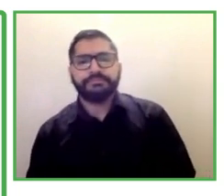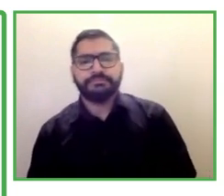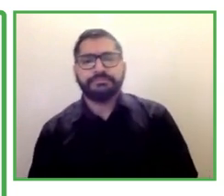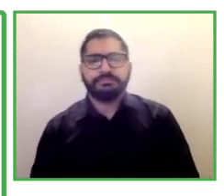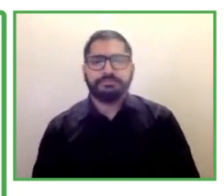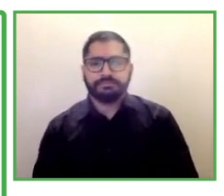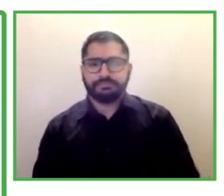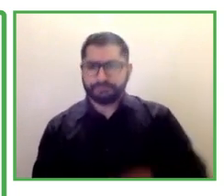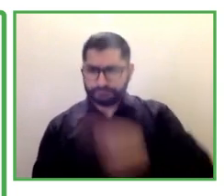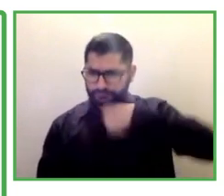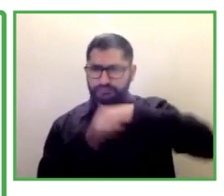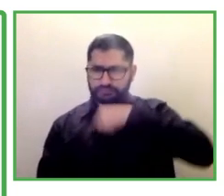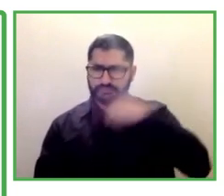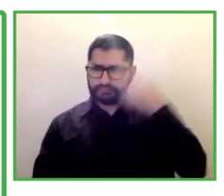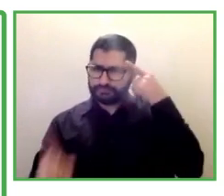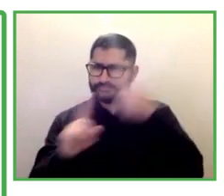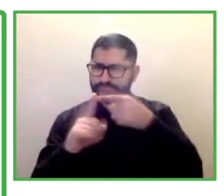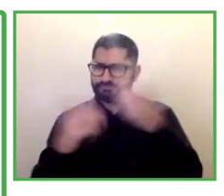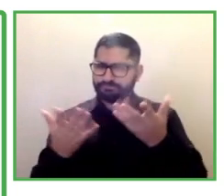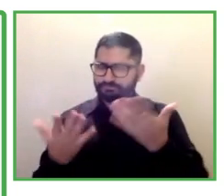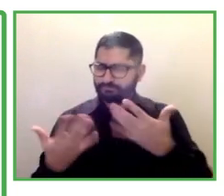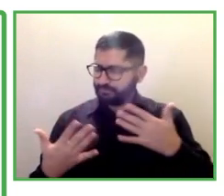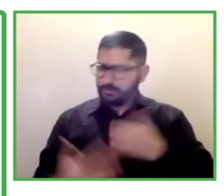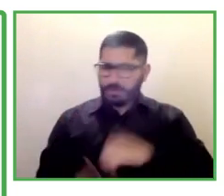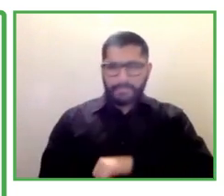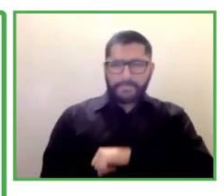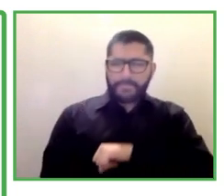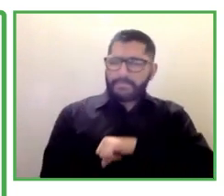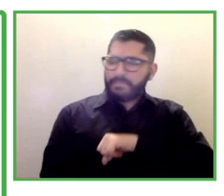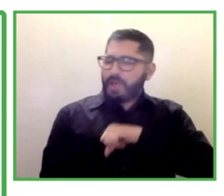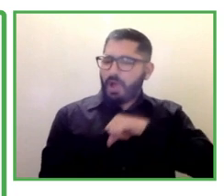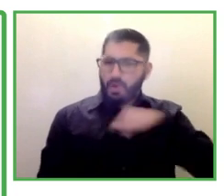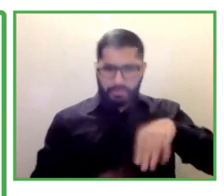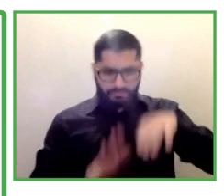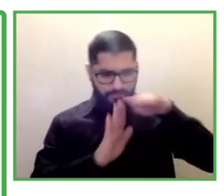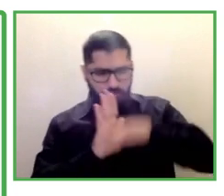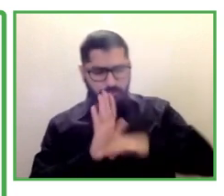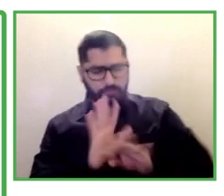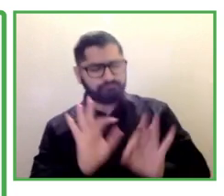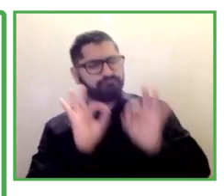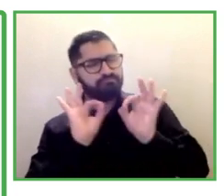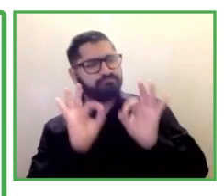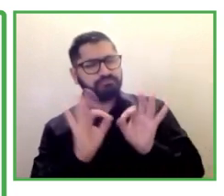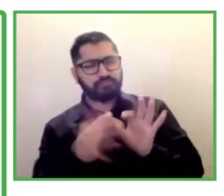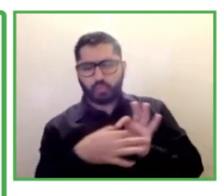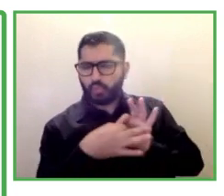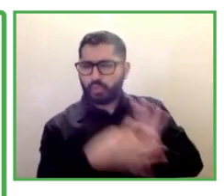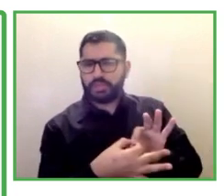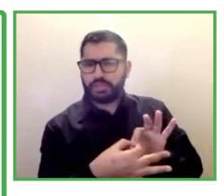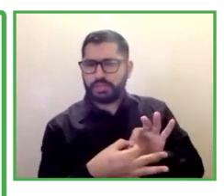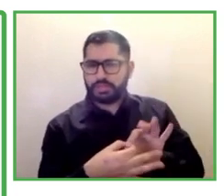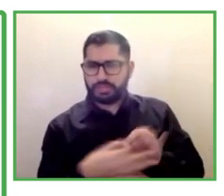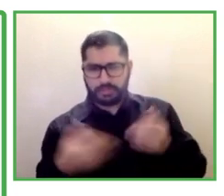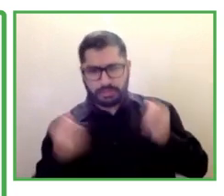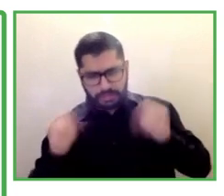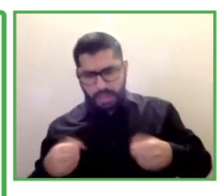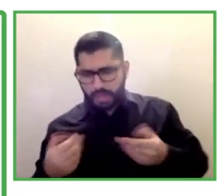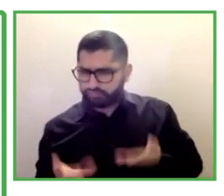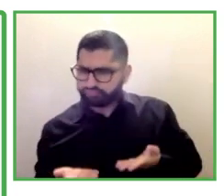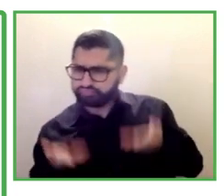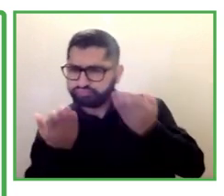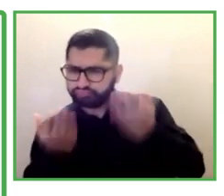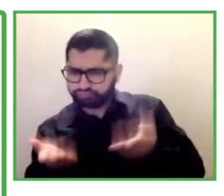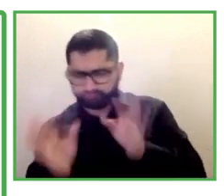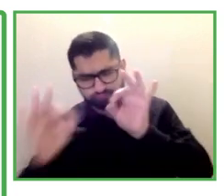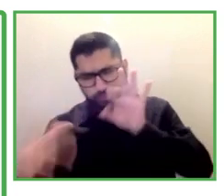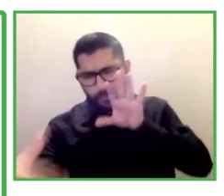identified by the employer needs so there's no roles being created for a person with disability these are all already opportunities